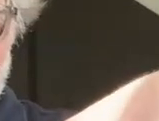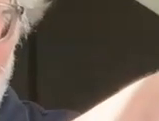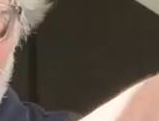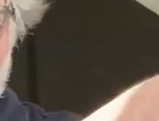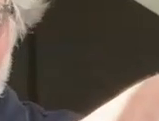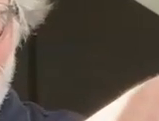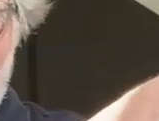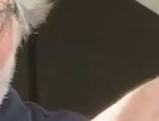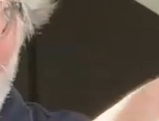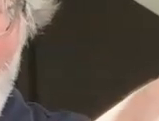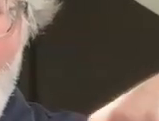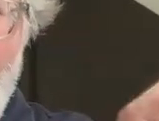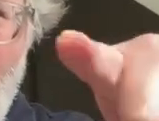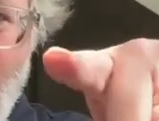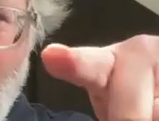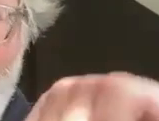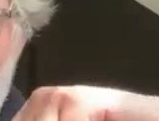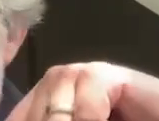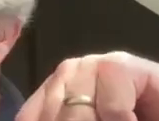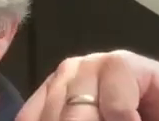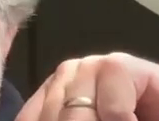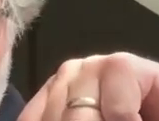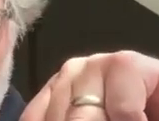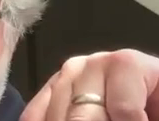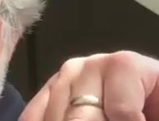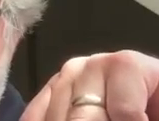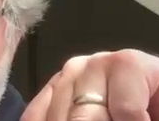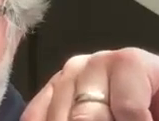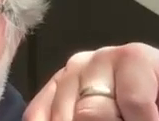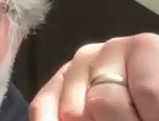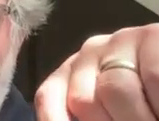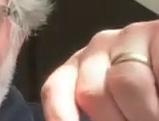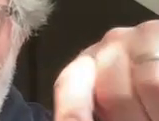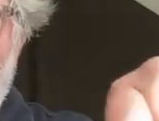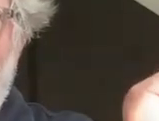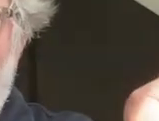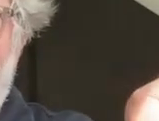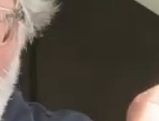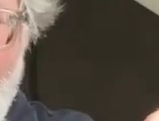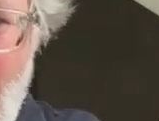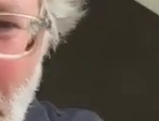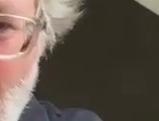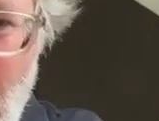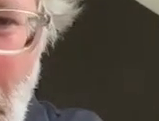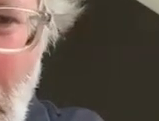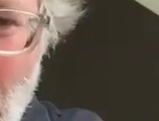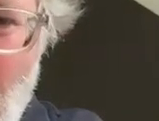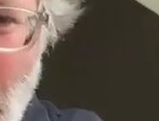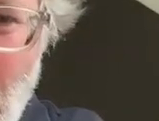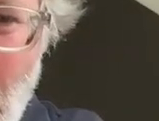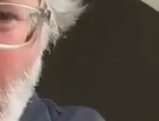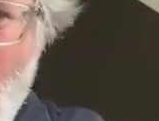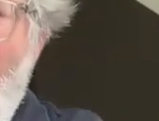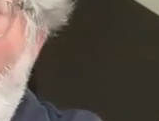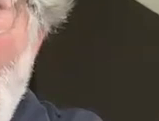hours for those of you who've been with us before and again uh we are going to get underway i guess the easiest way to do this gang is you can either